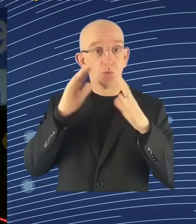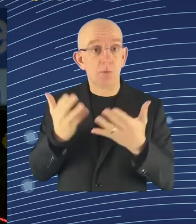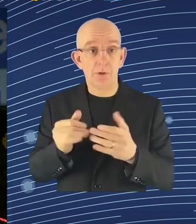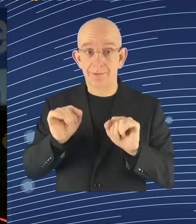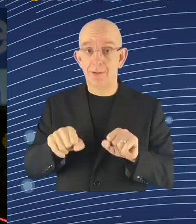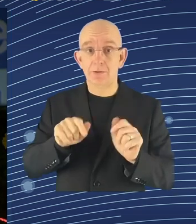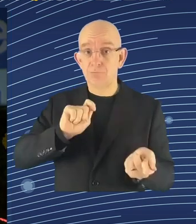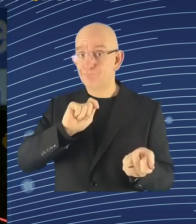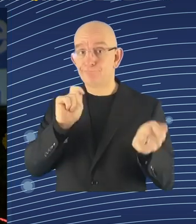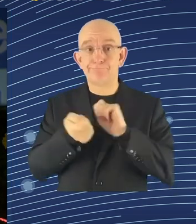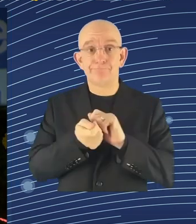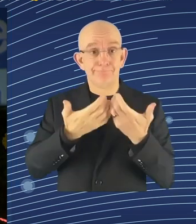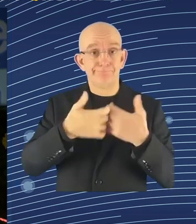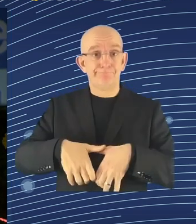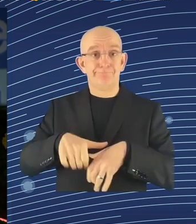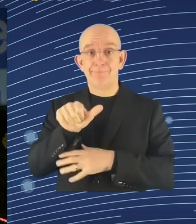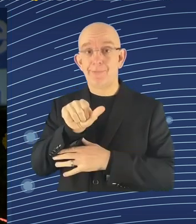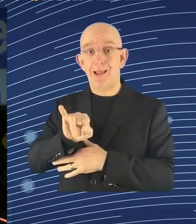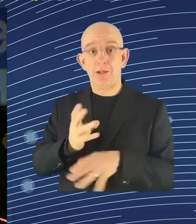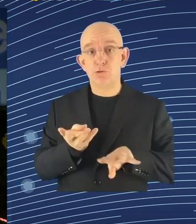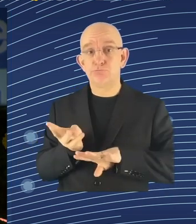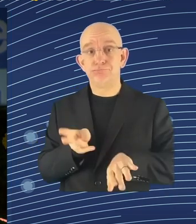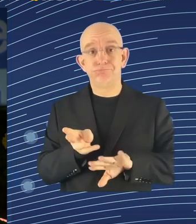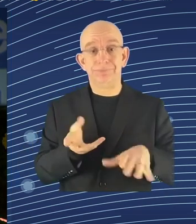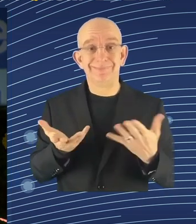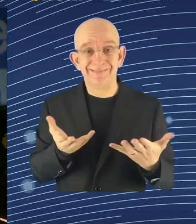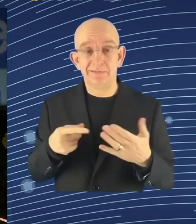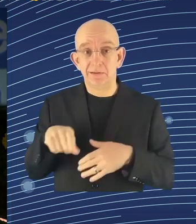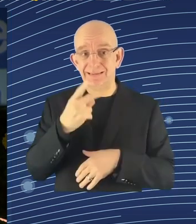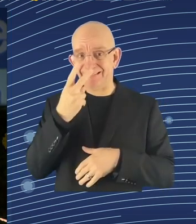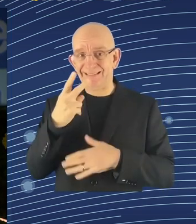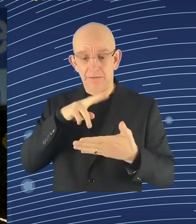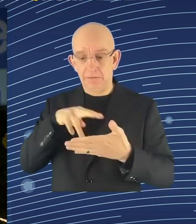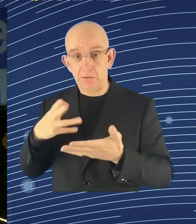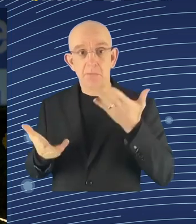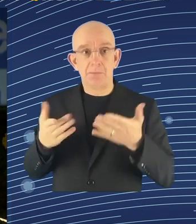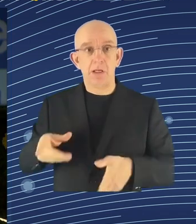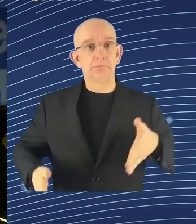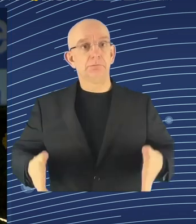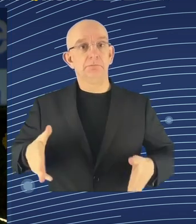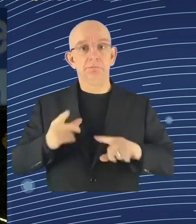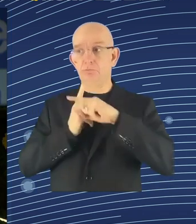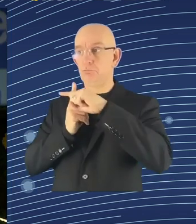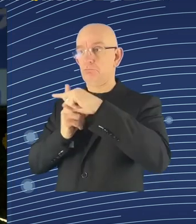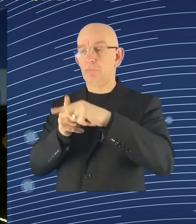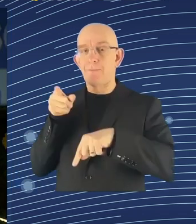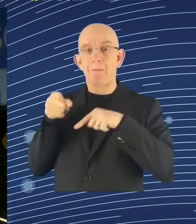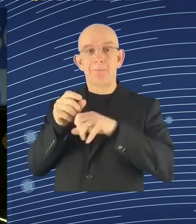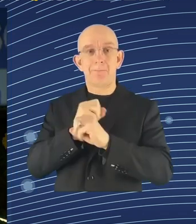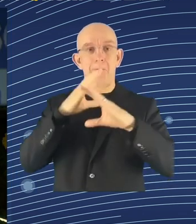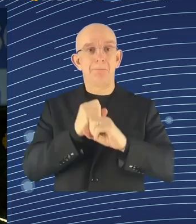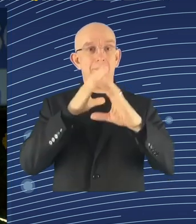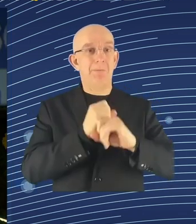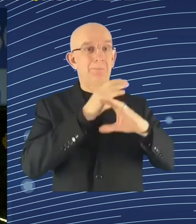heard this before. Research, serious research on artificial intelligence, tells us that it could also bring near 6